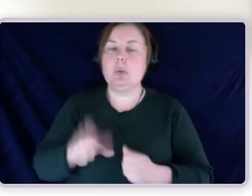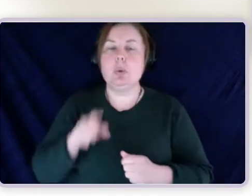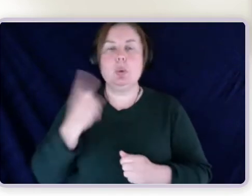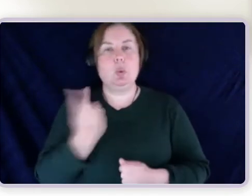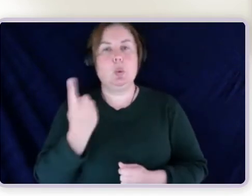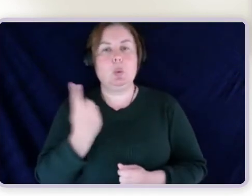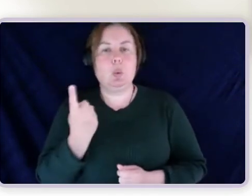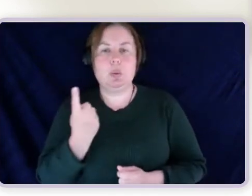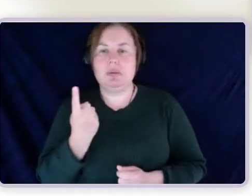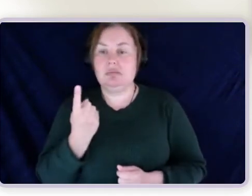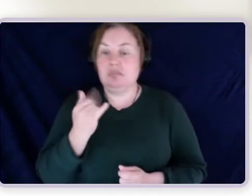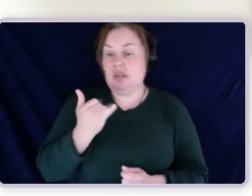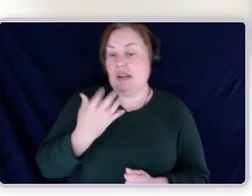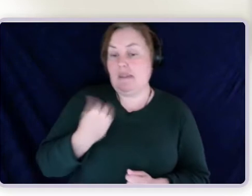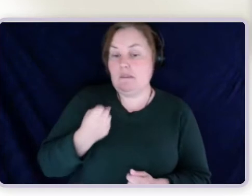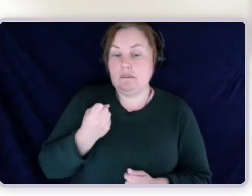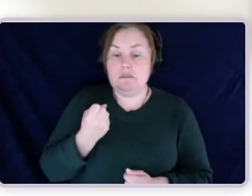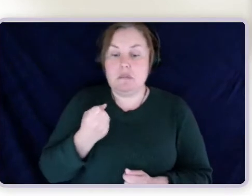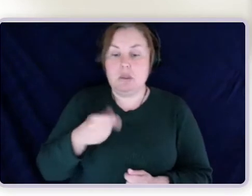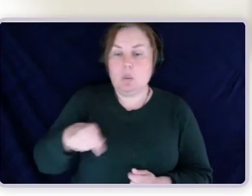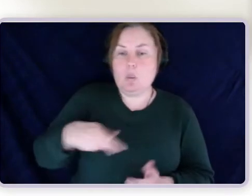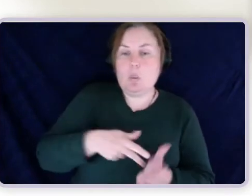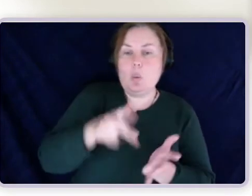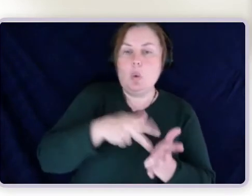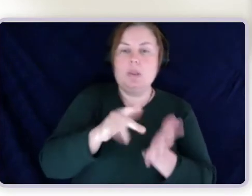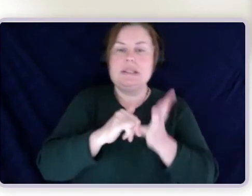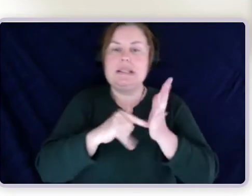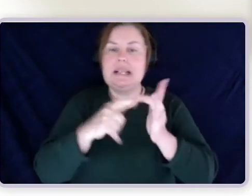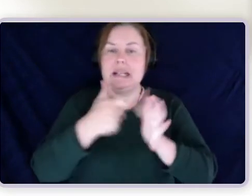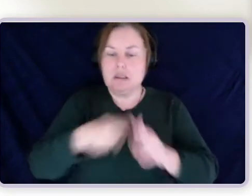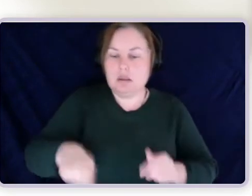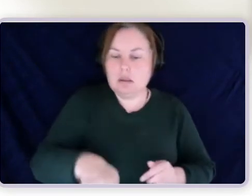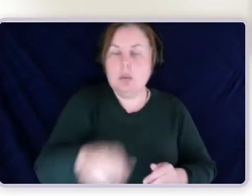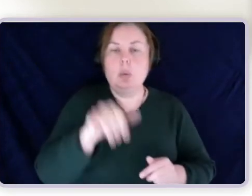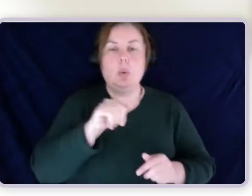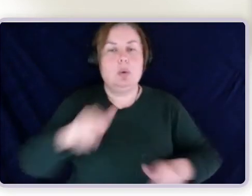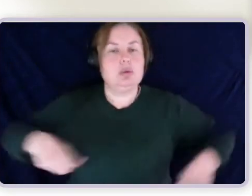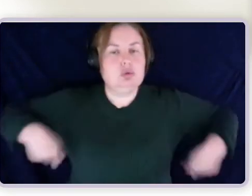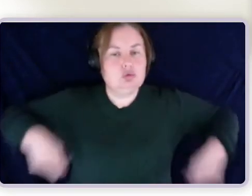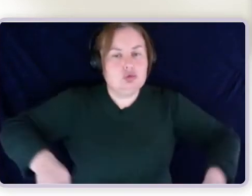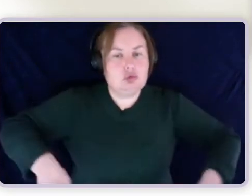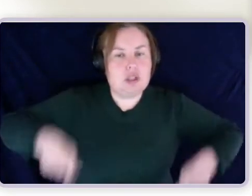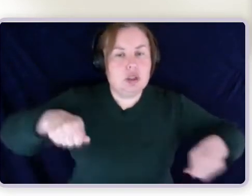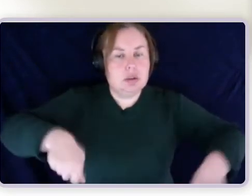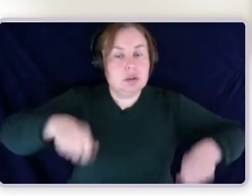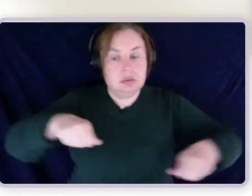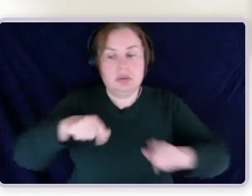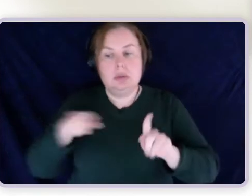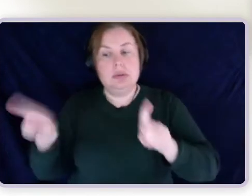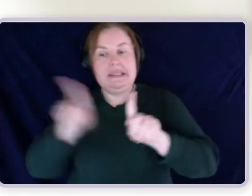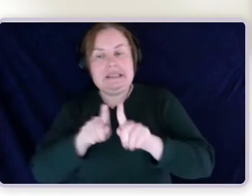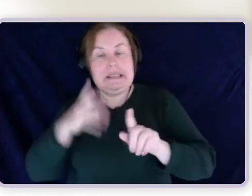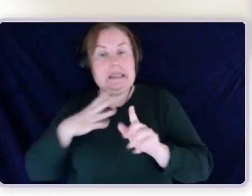walking aids such as a stick or crutches could also fit into this category. Now,